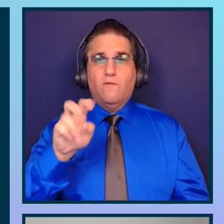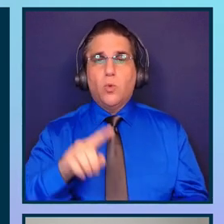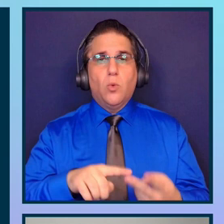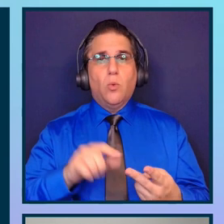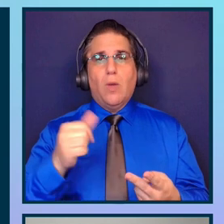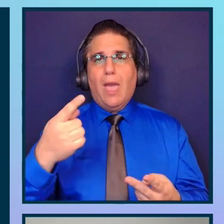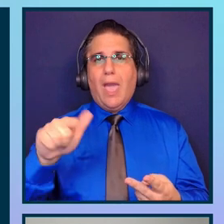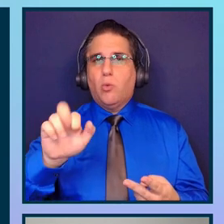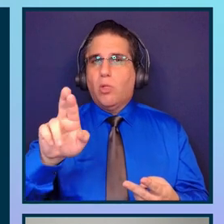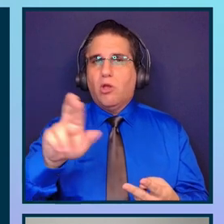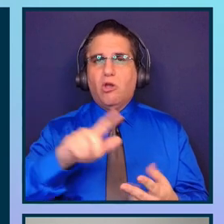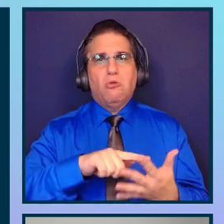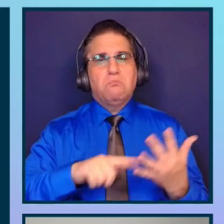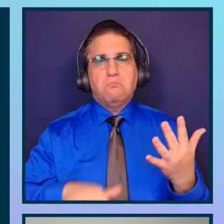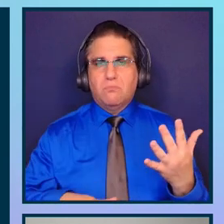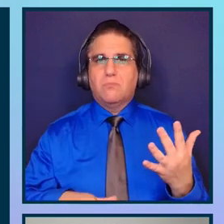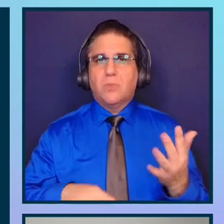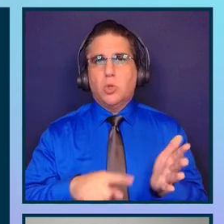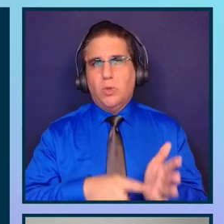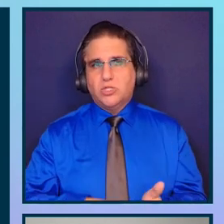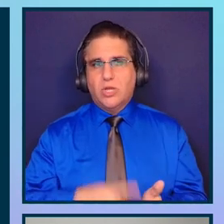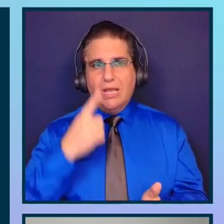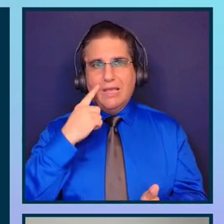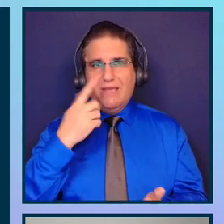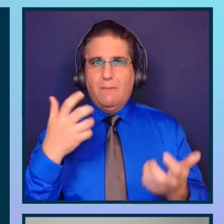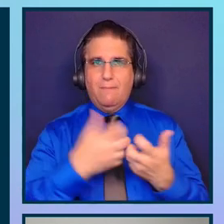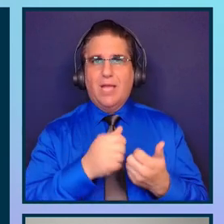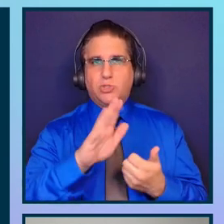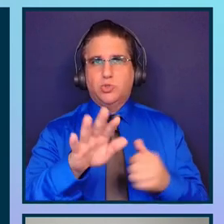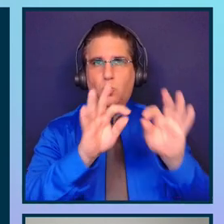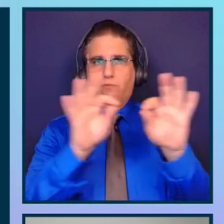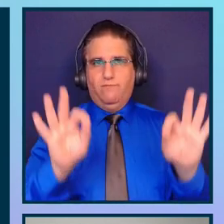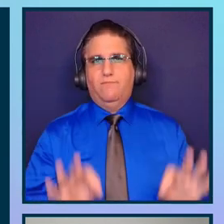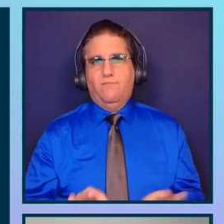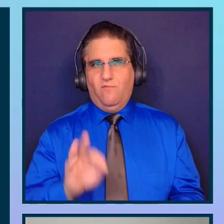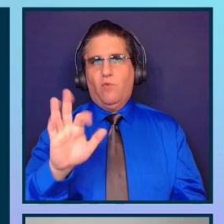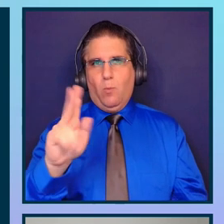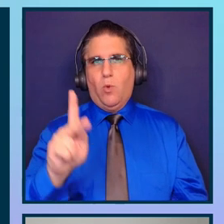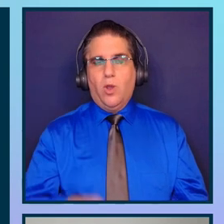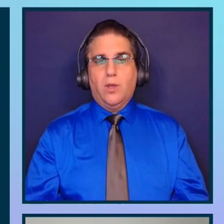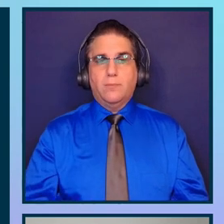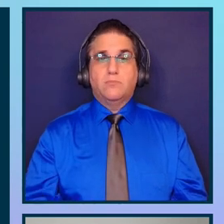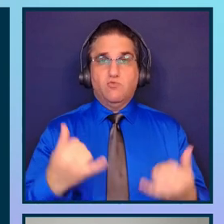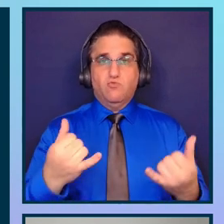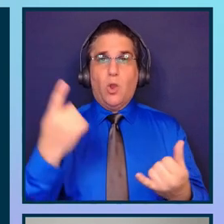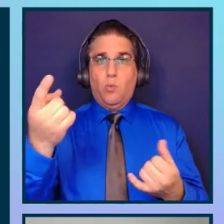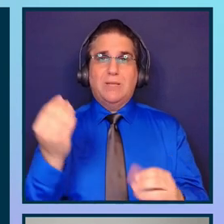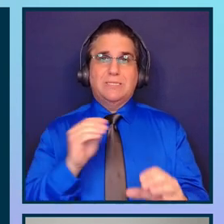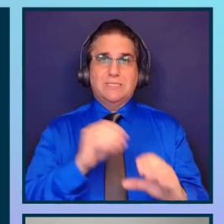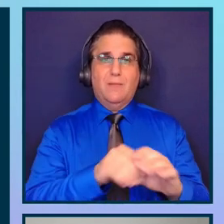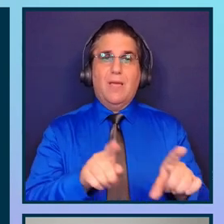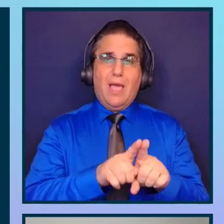And of course, you can check if there is for the framework that you are developing with. In this case, you need to install it as a developer dependency